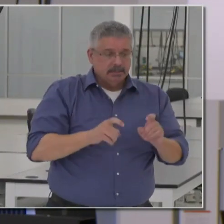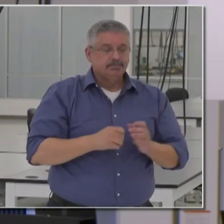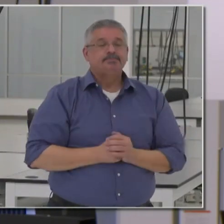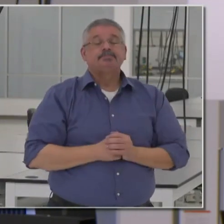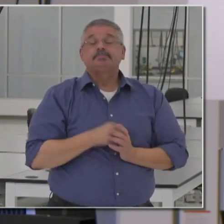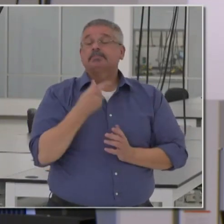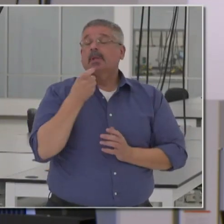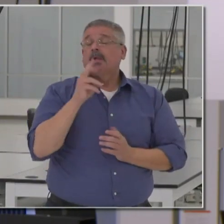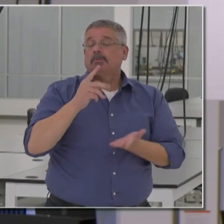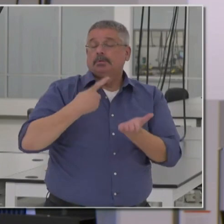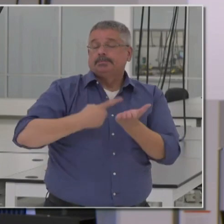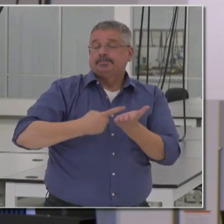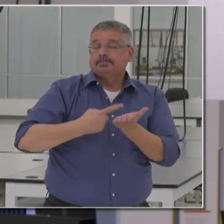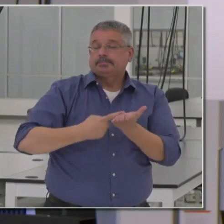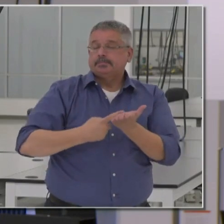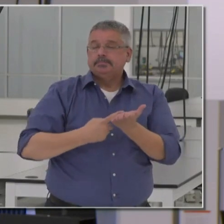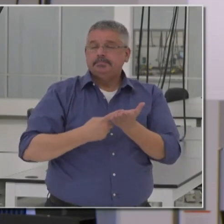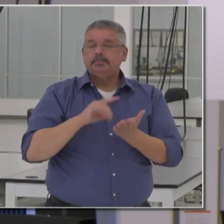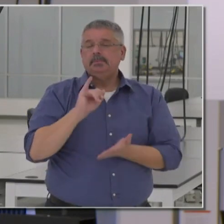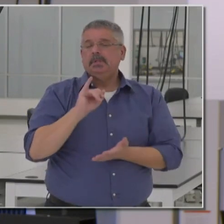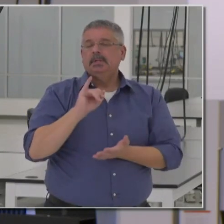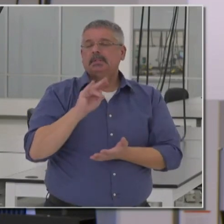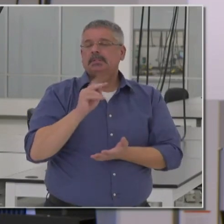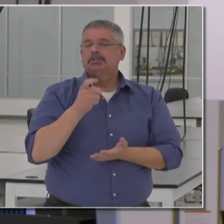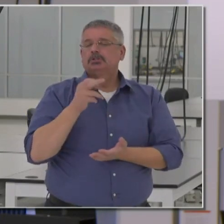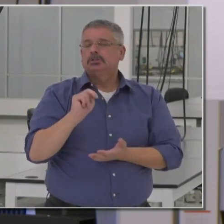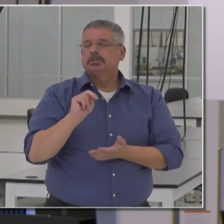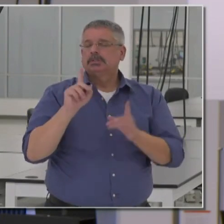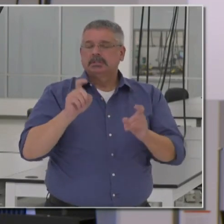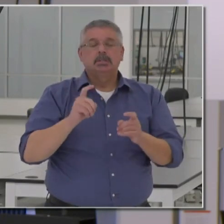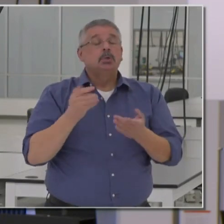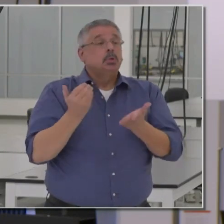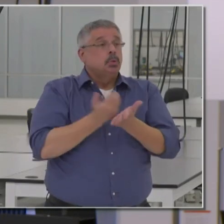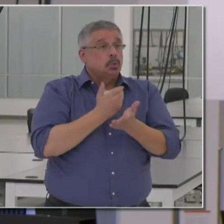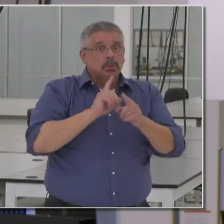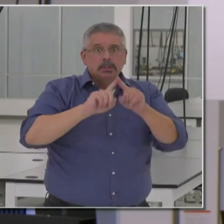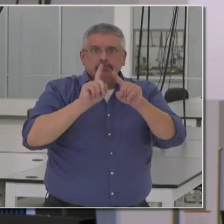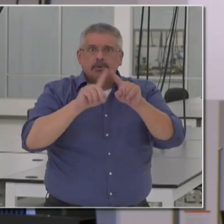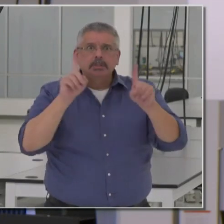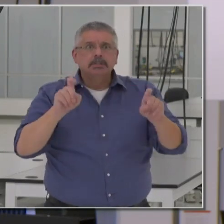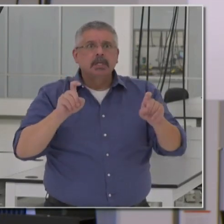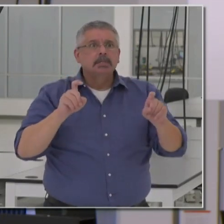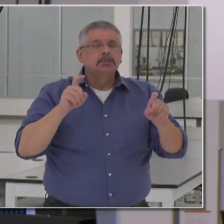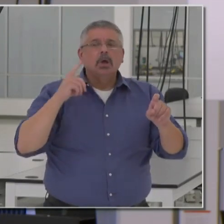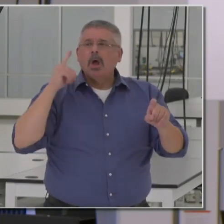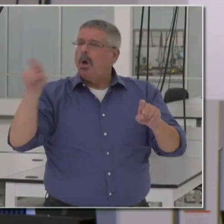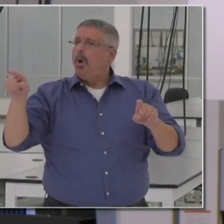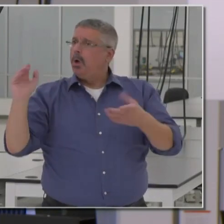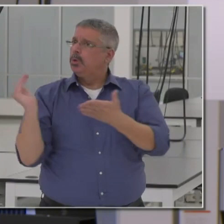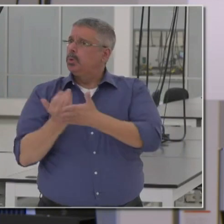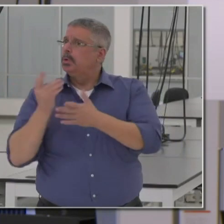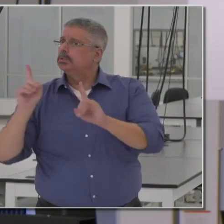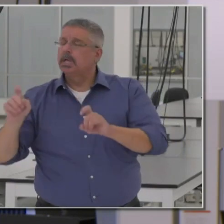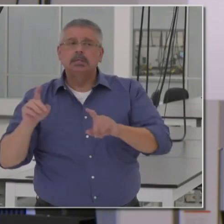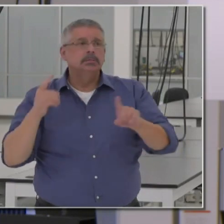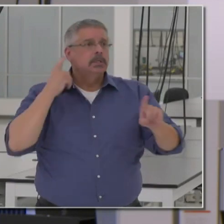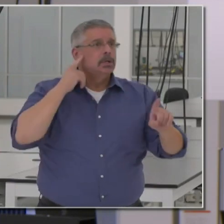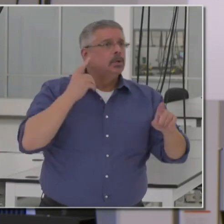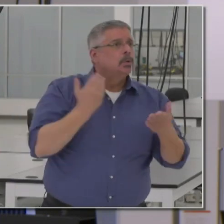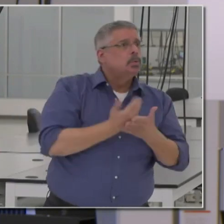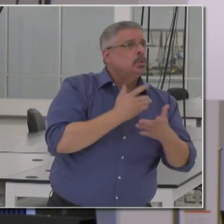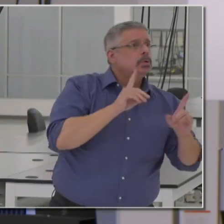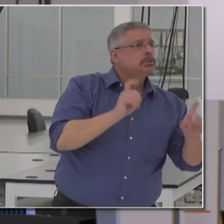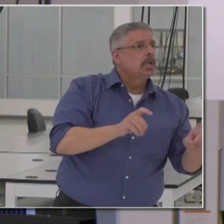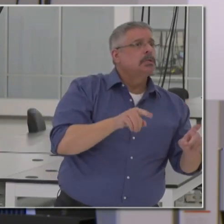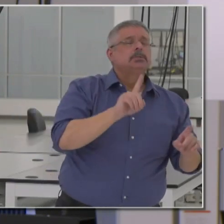The governor talks about the antigen tests and many, many new modalities coming. You're hearing about them, uh, other places